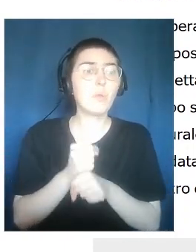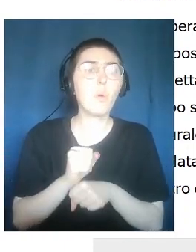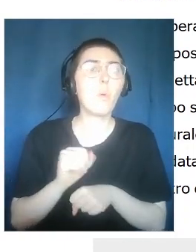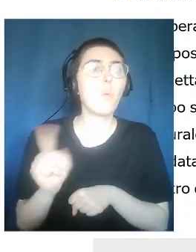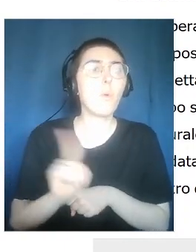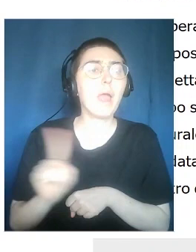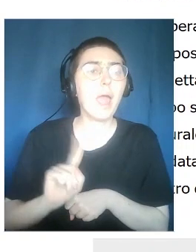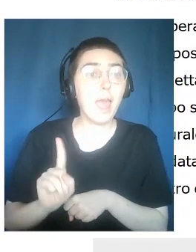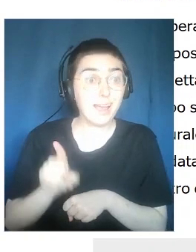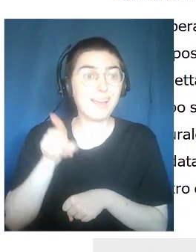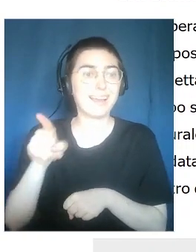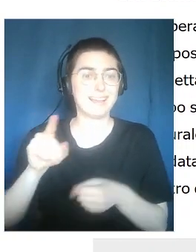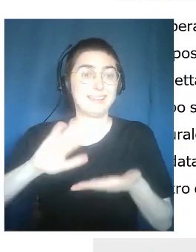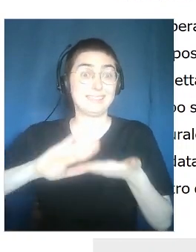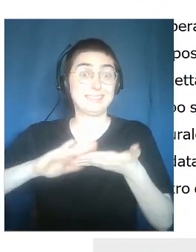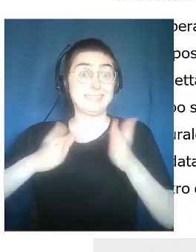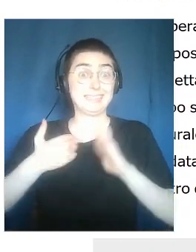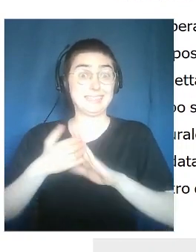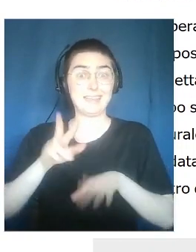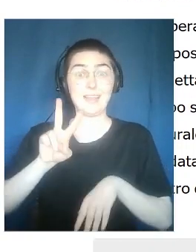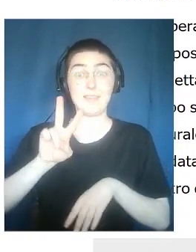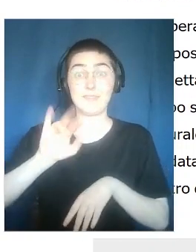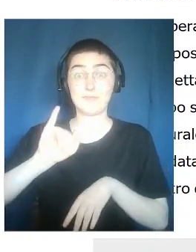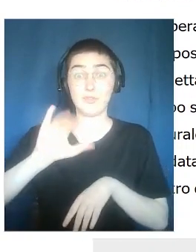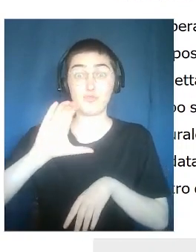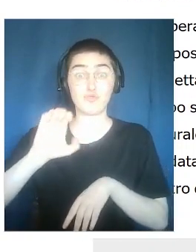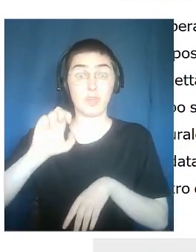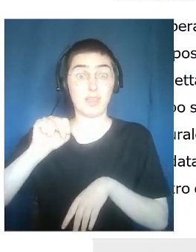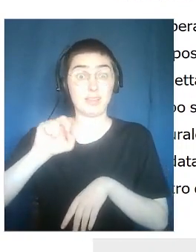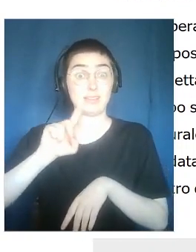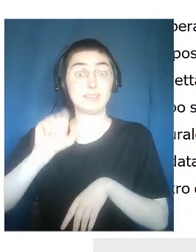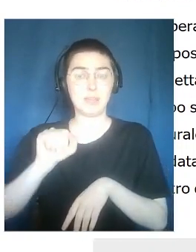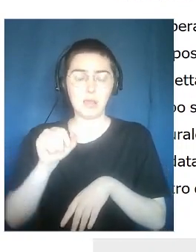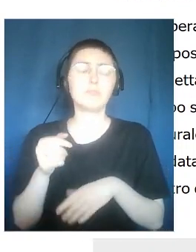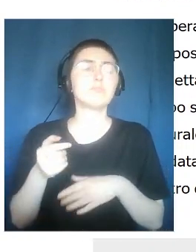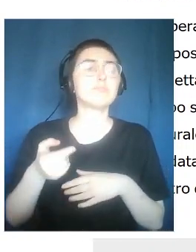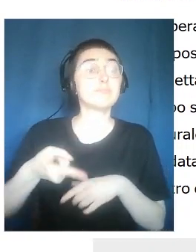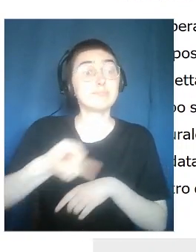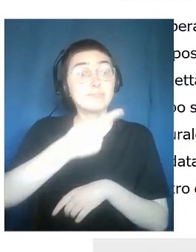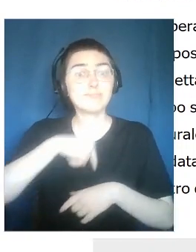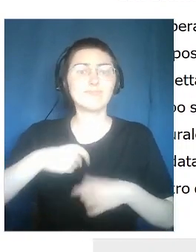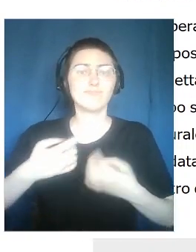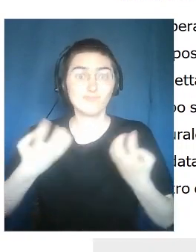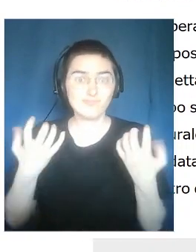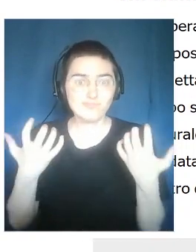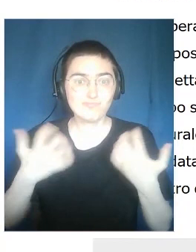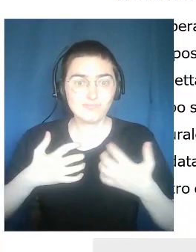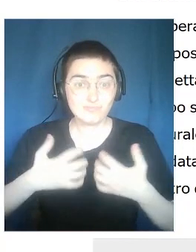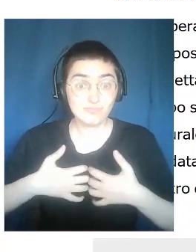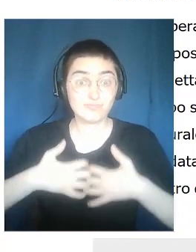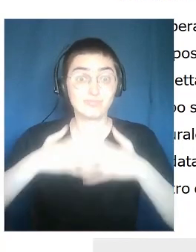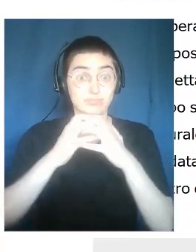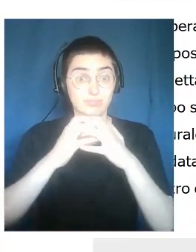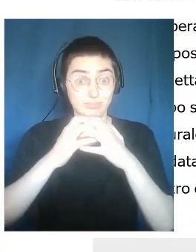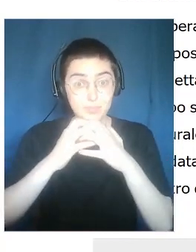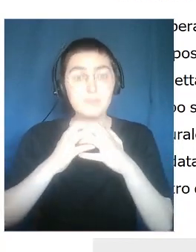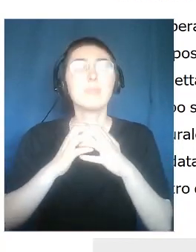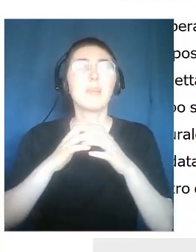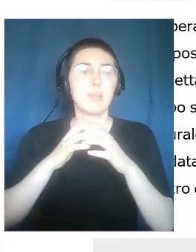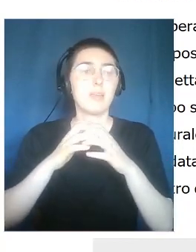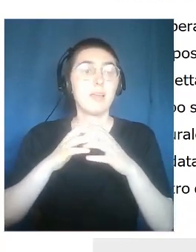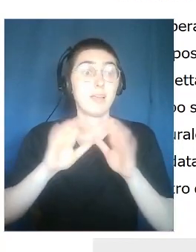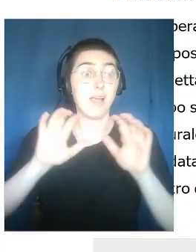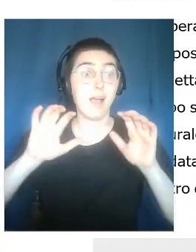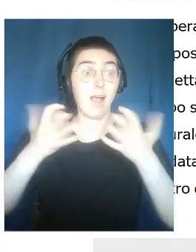whose registered office is in Vicenza. We are all engaged in theatre plays.